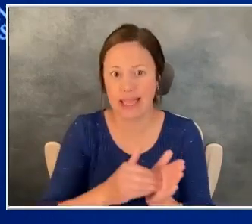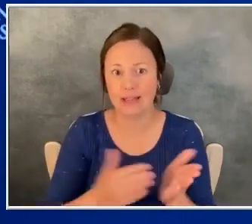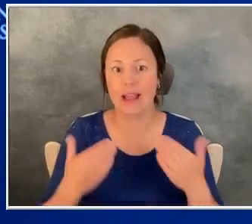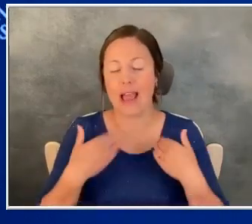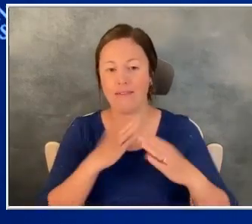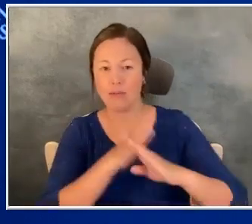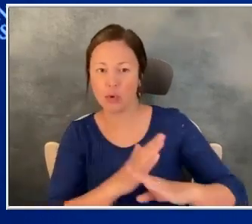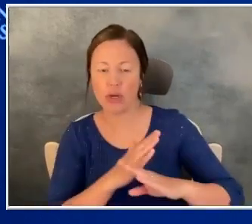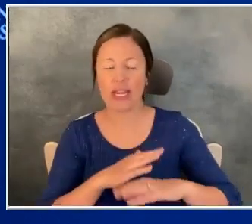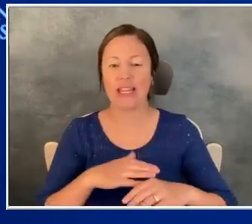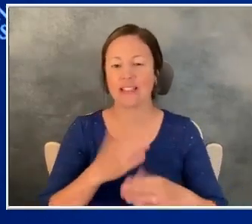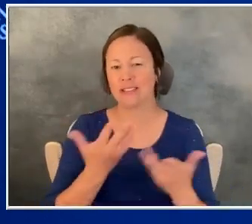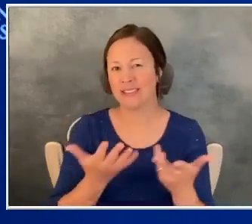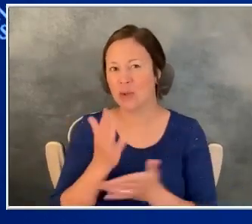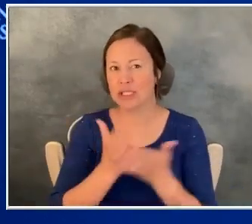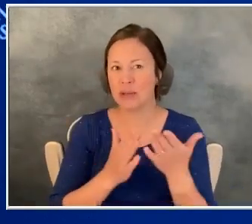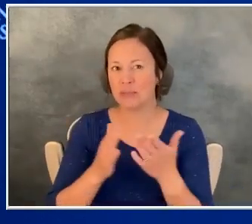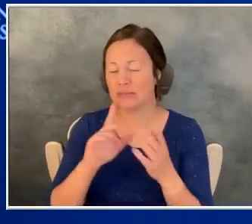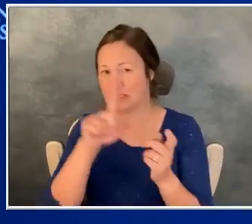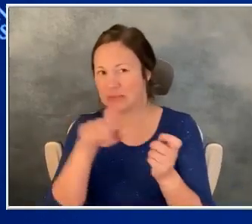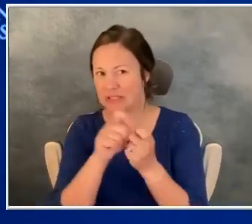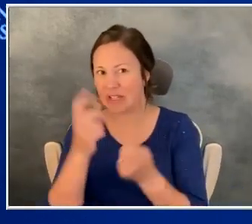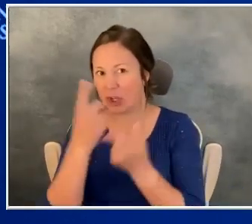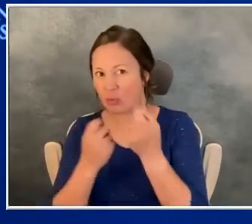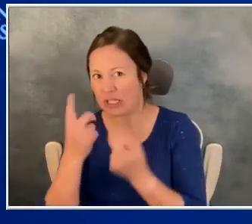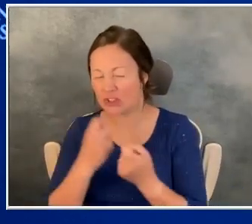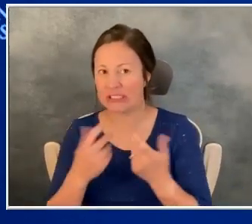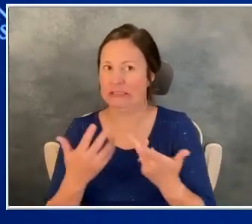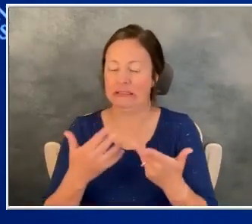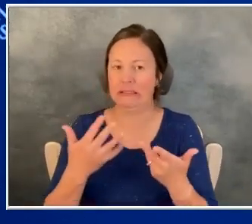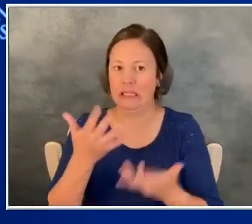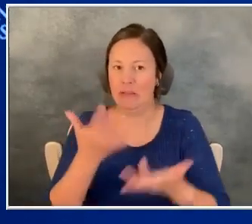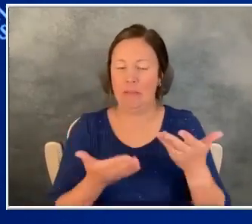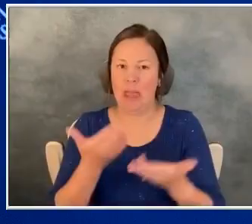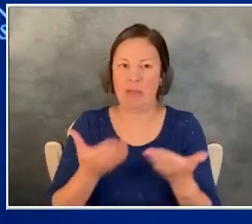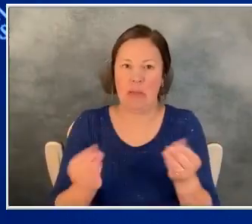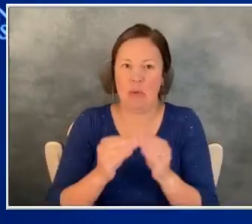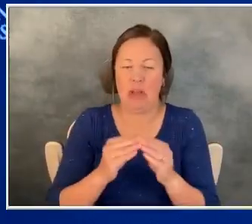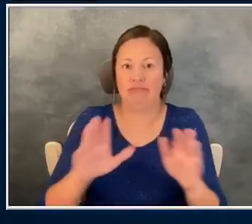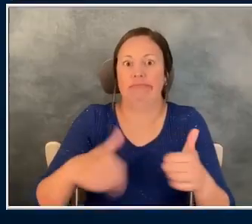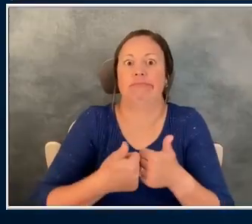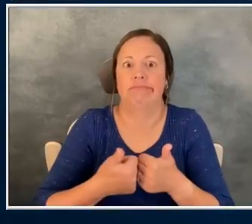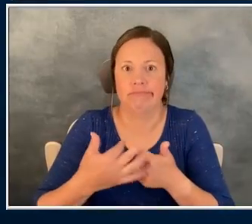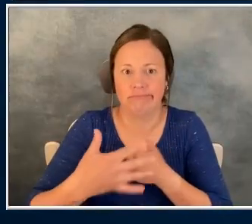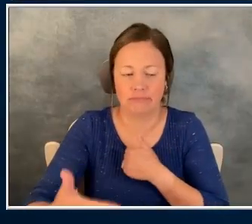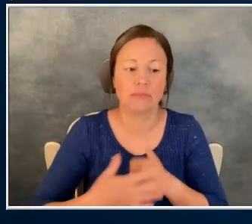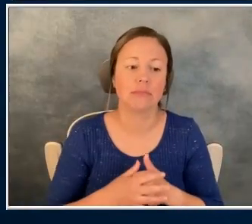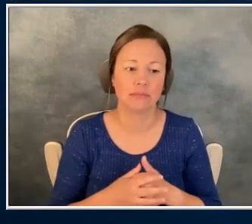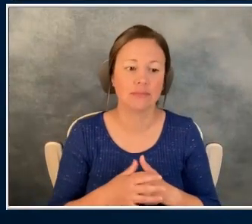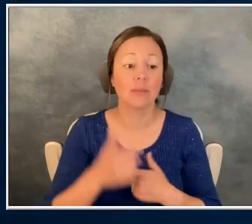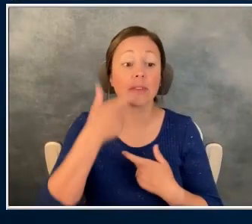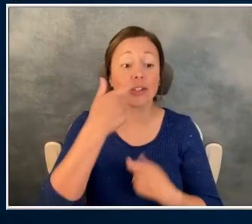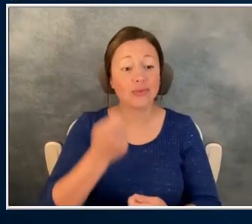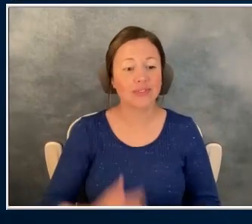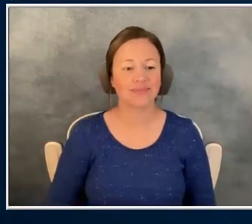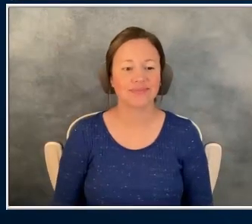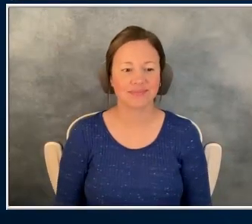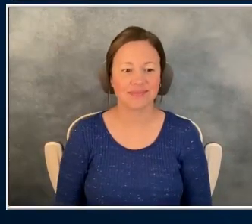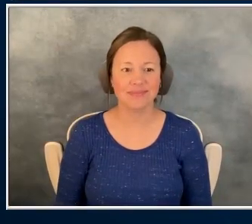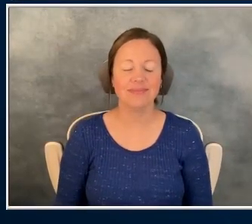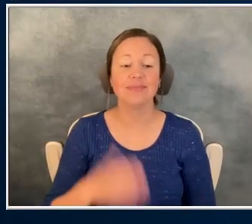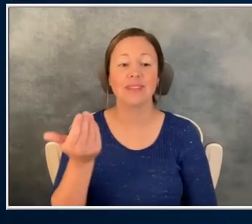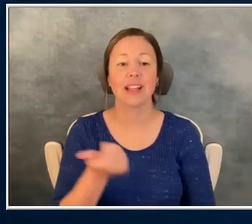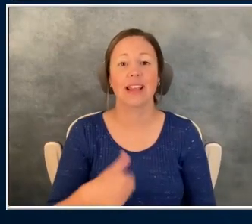of these specific questions may be a little bit more difficult as time goes on. Interesting. I want to ask if we have any reporter